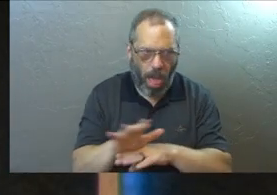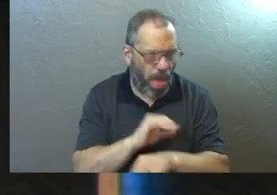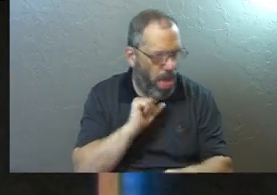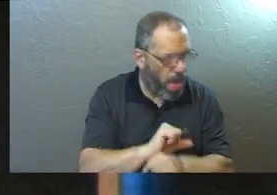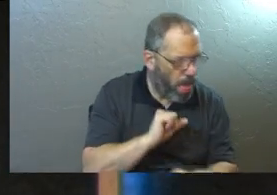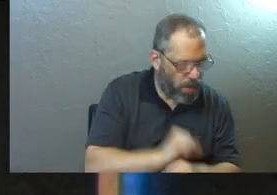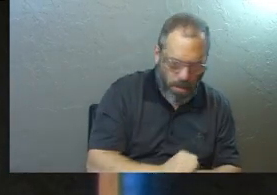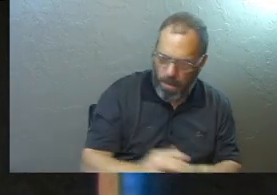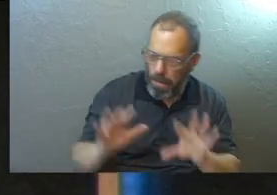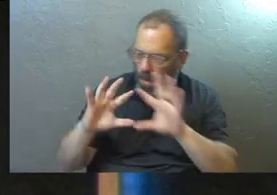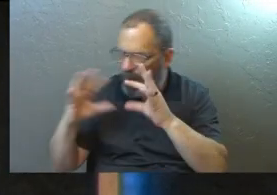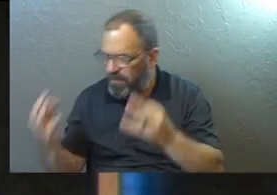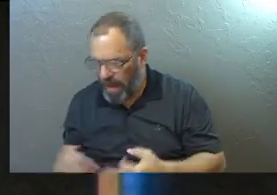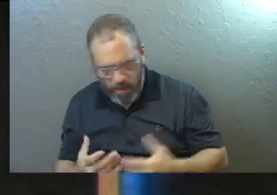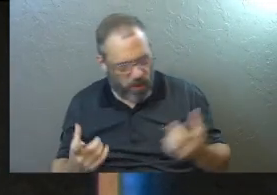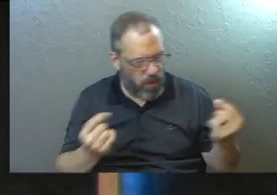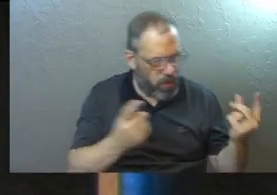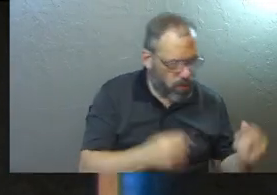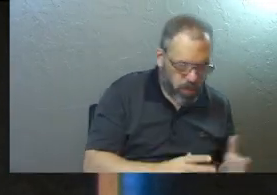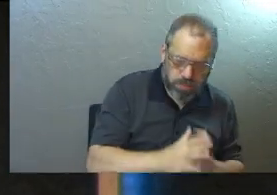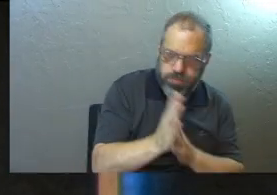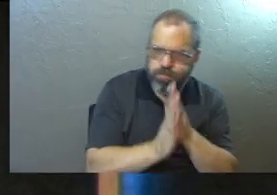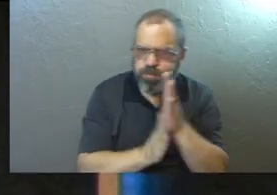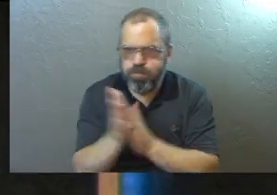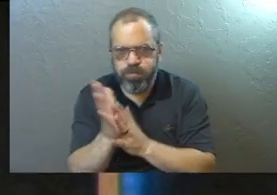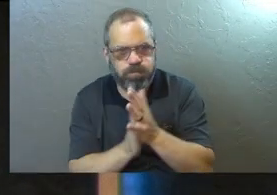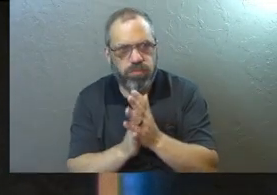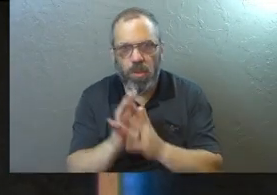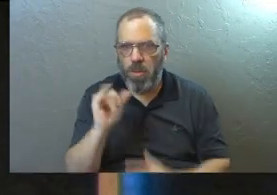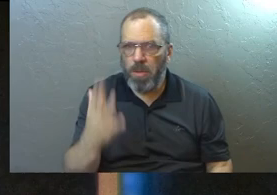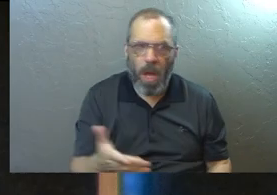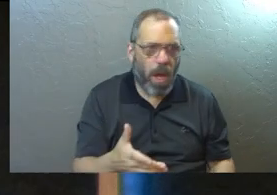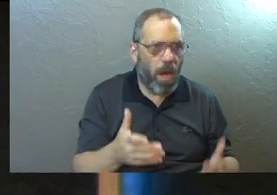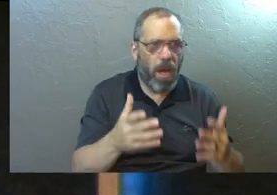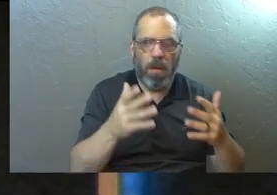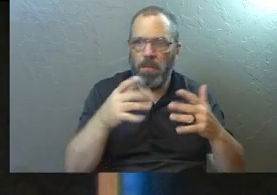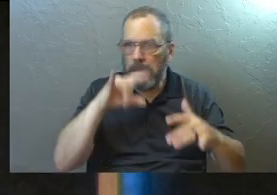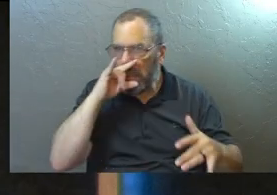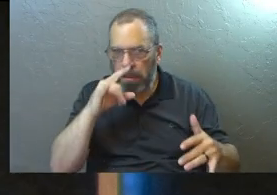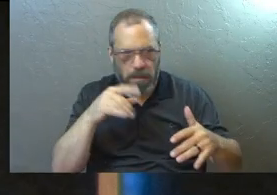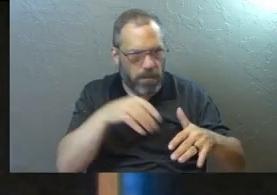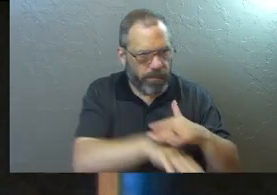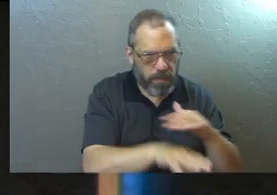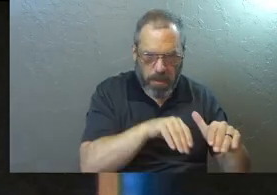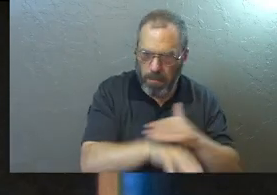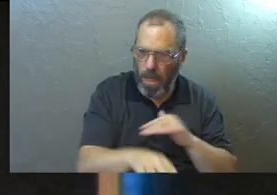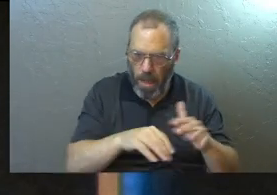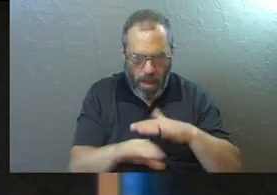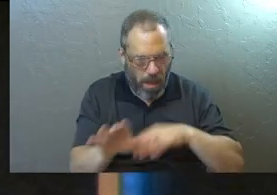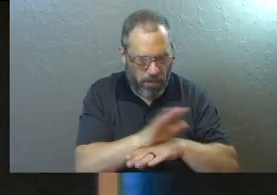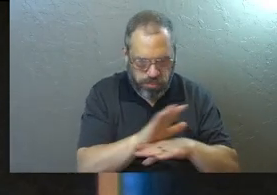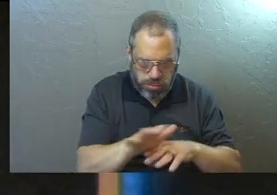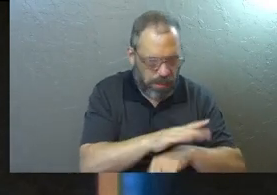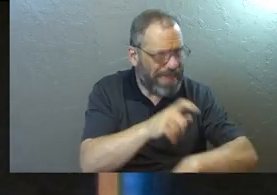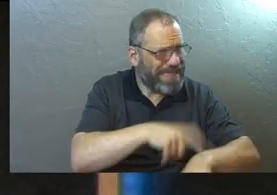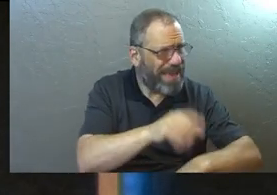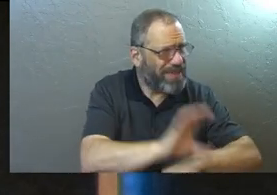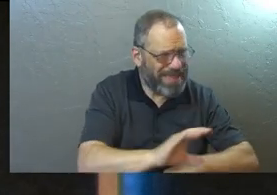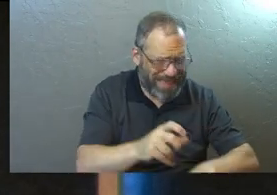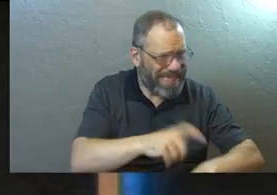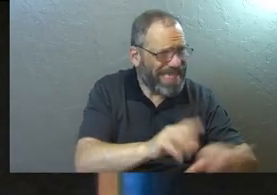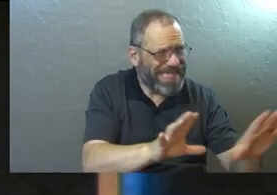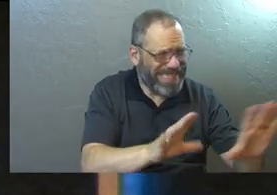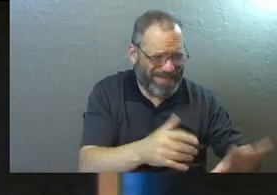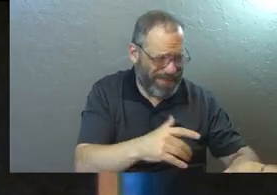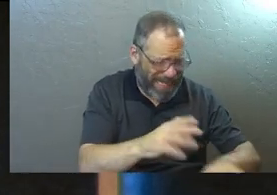Work happened. An ambitious career happened. Kids happened. And all of a sudden we found ourselves not having time or